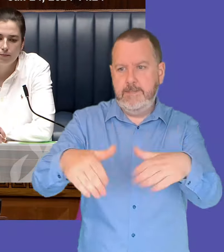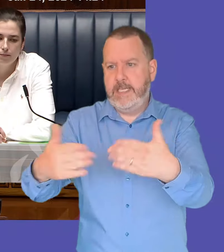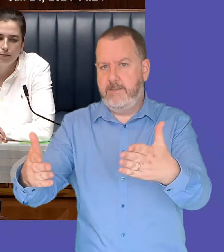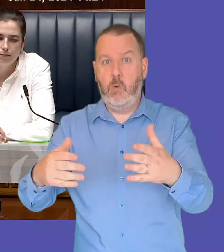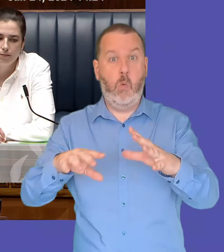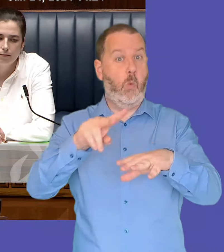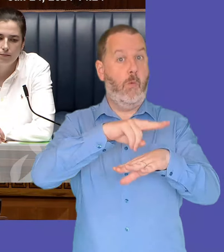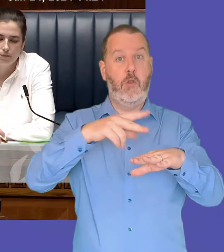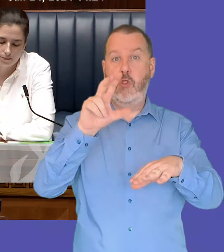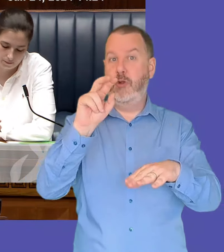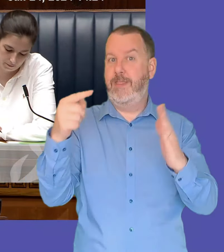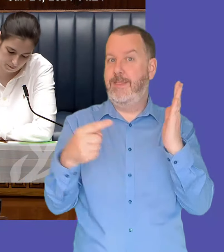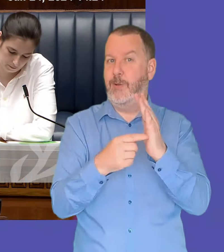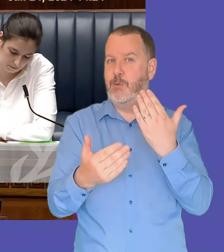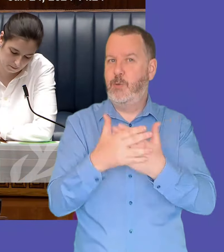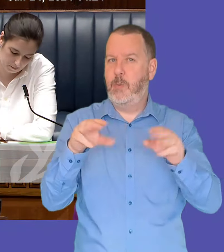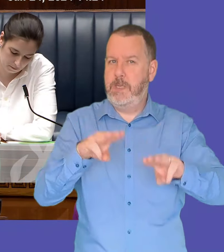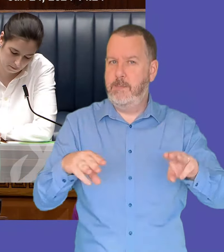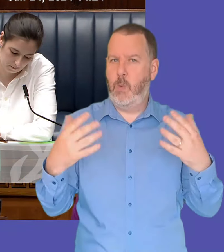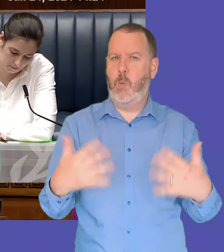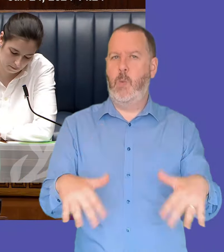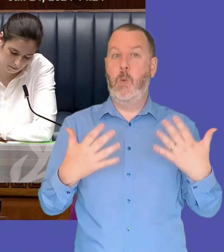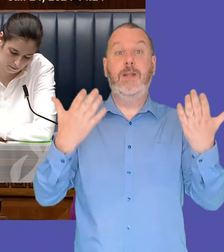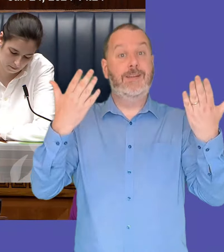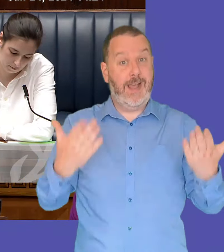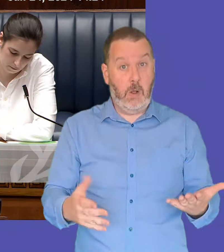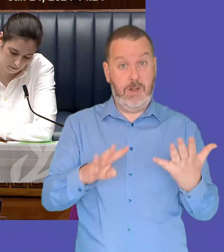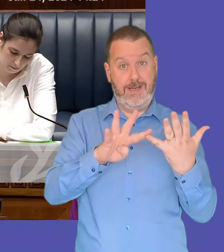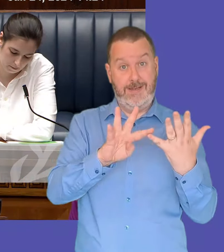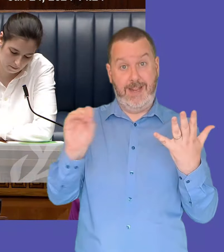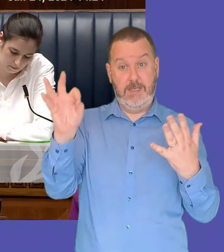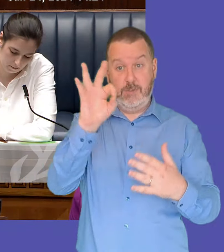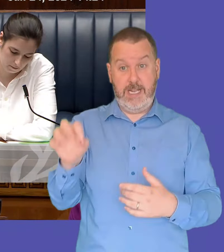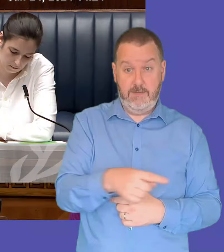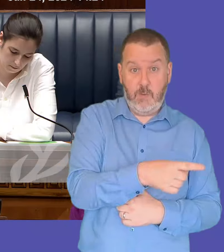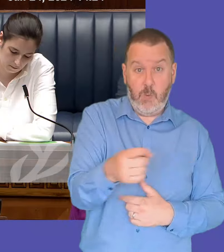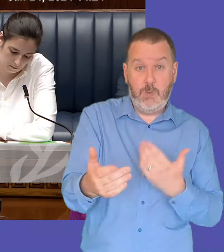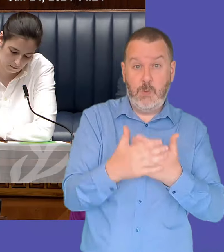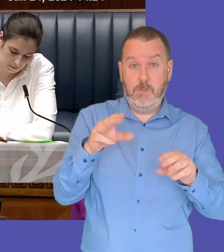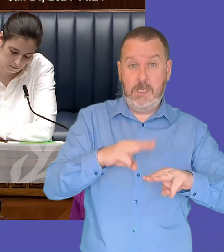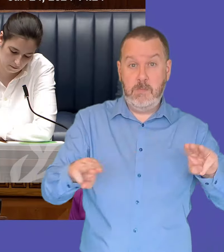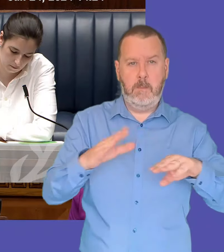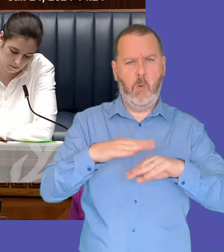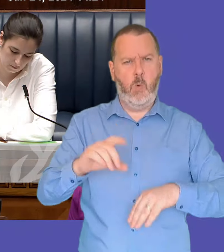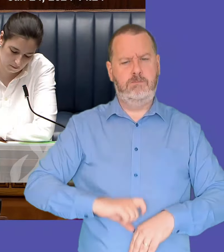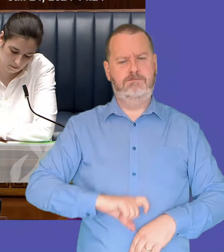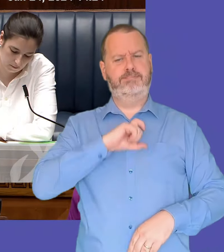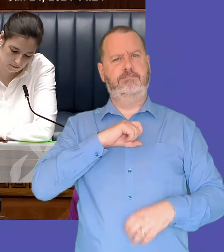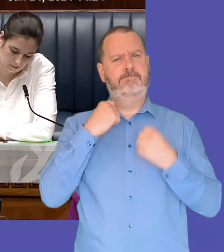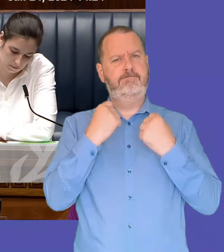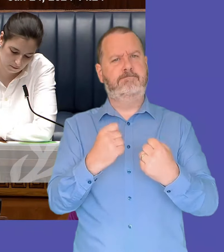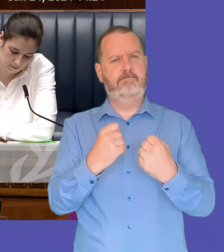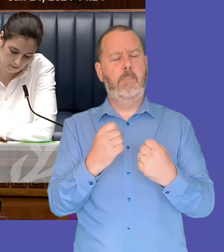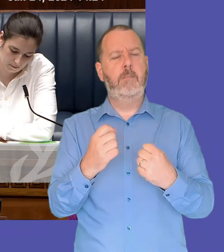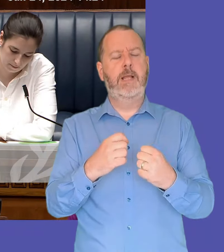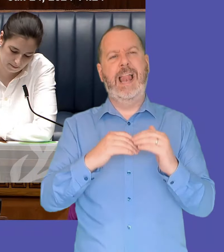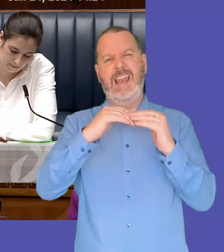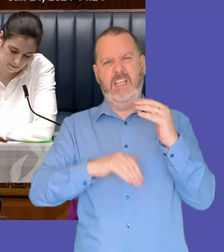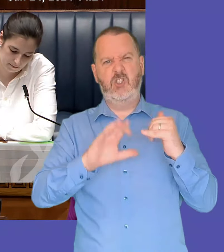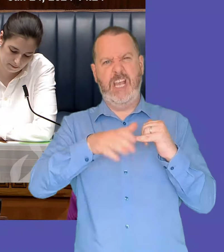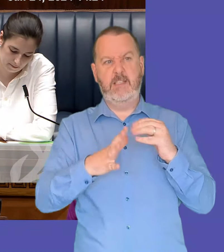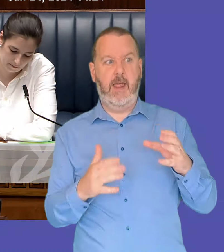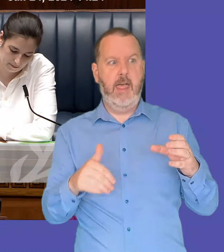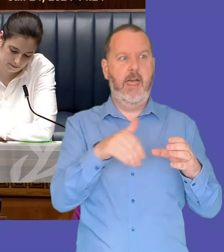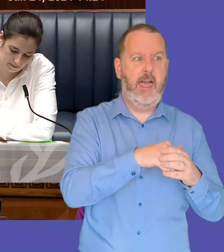the outcome of that is that over 90 of those young people have improved self-confidence and are less likely to be involved in negative